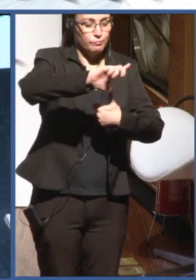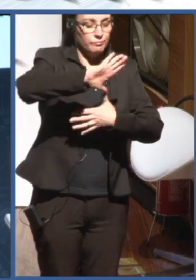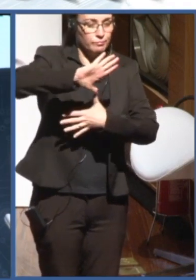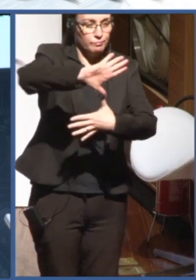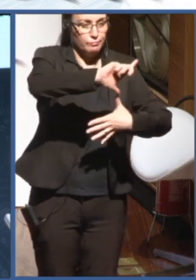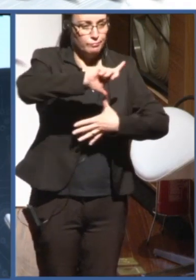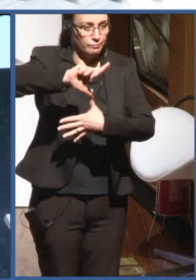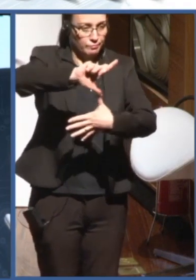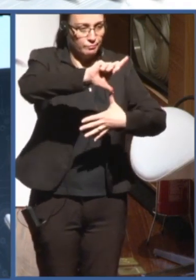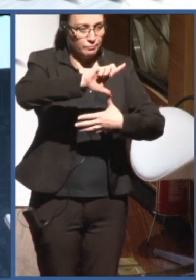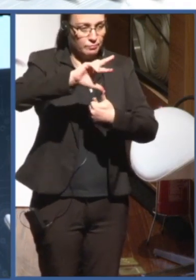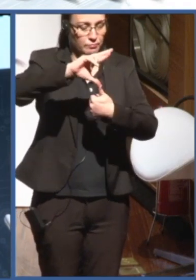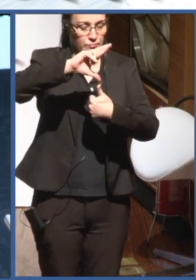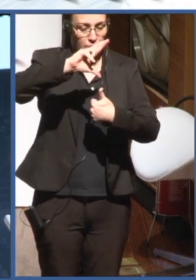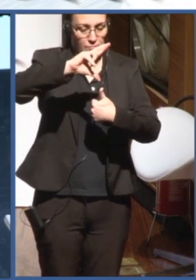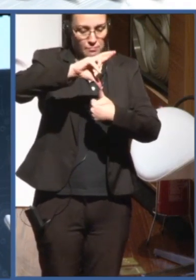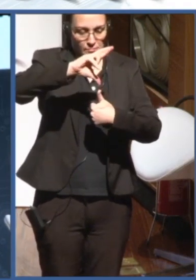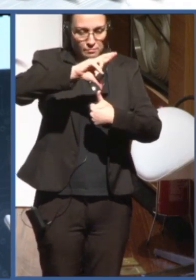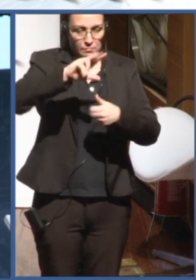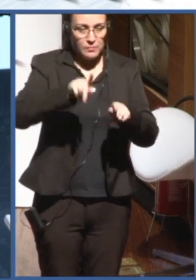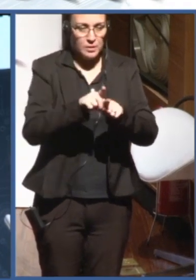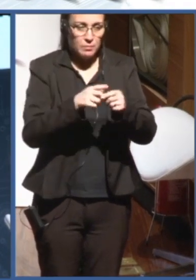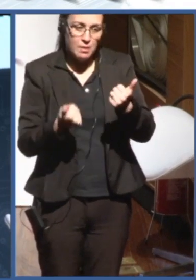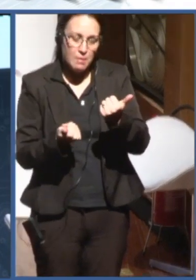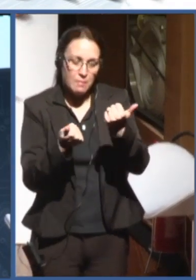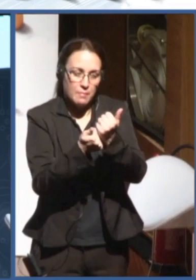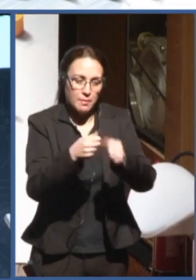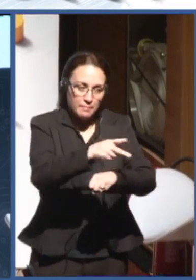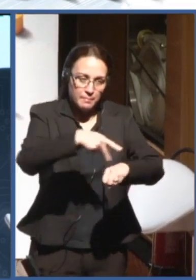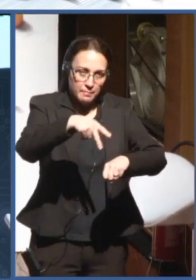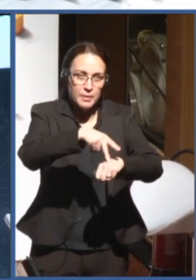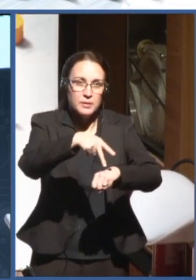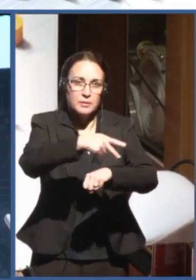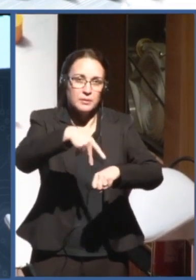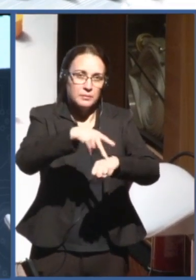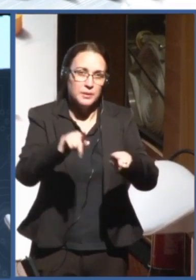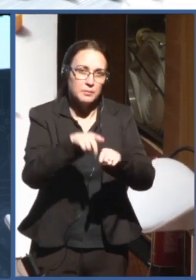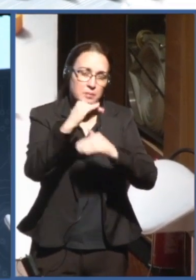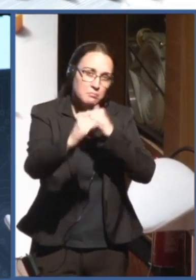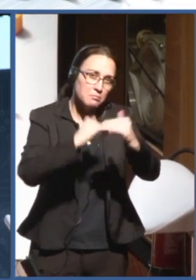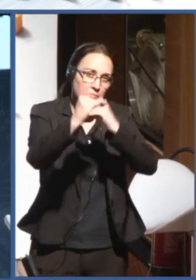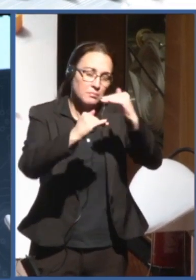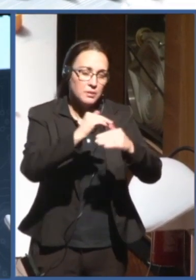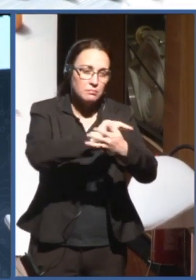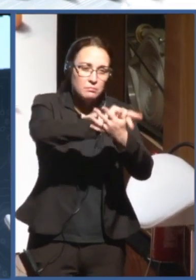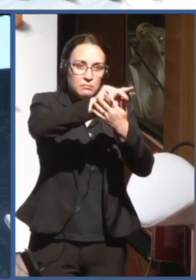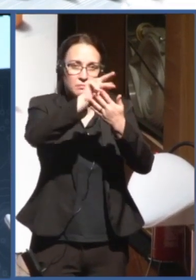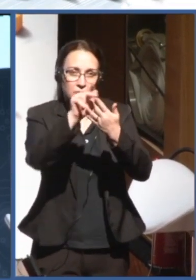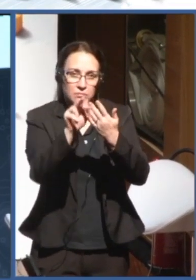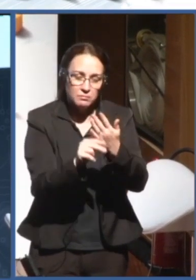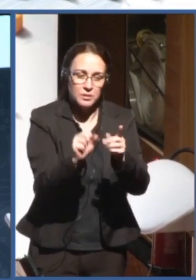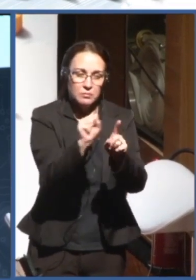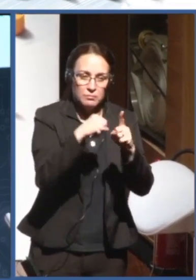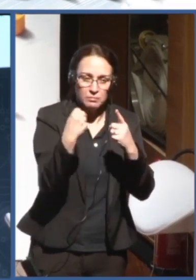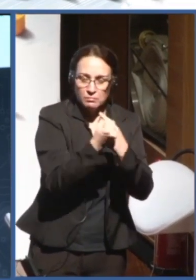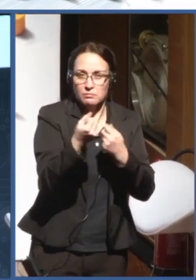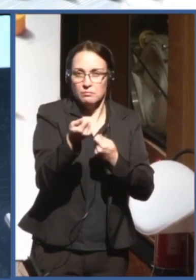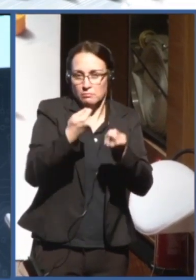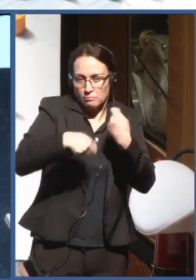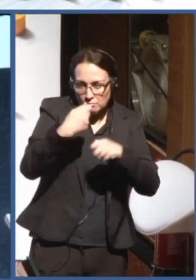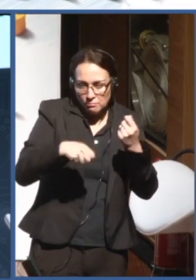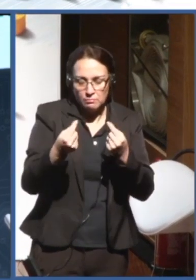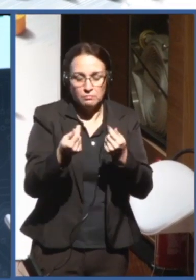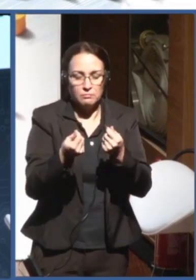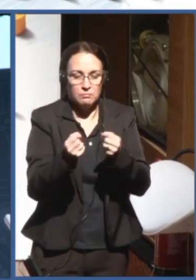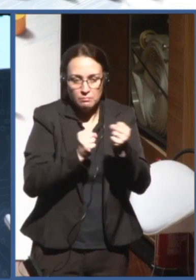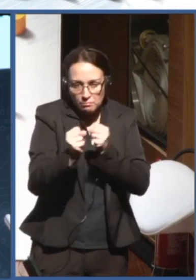supports the countries of the region in the development, in various topics of development, both economic and social development. And from that perspective, it